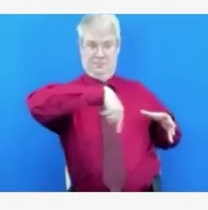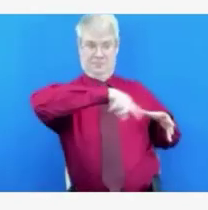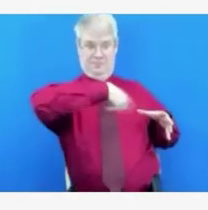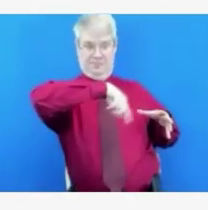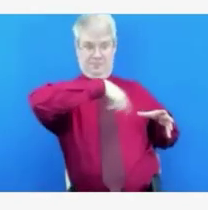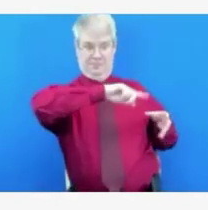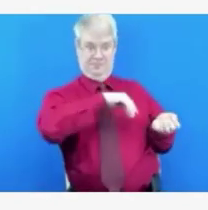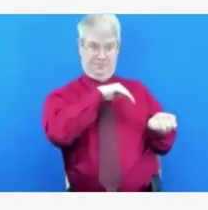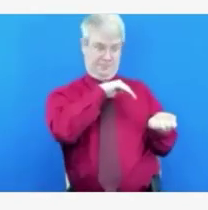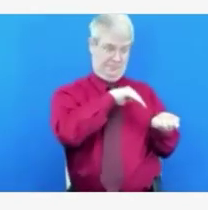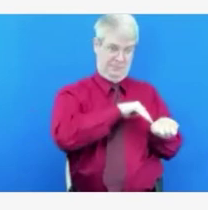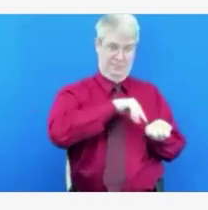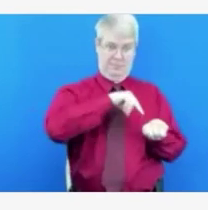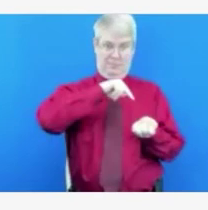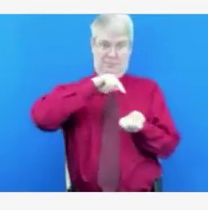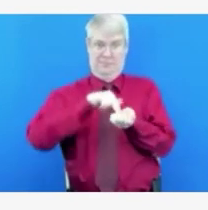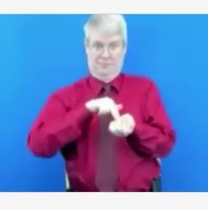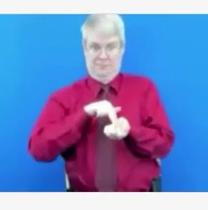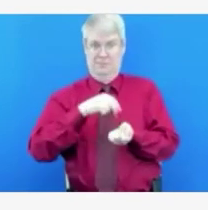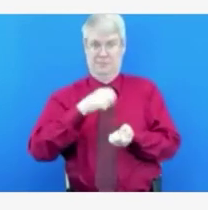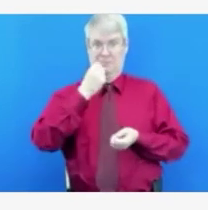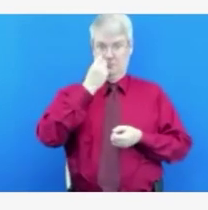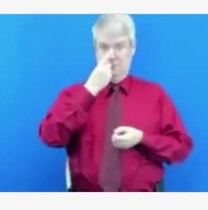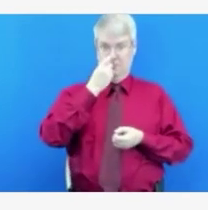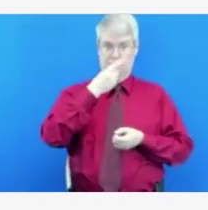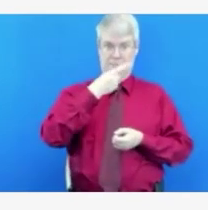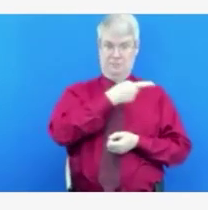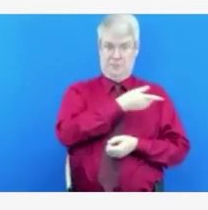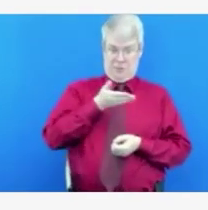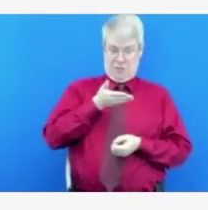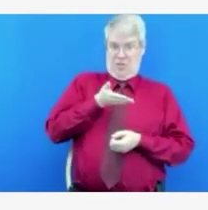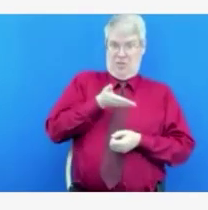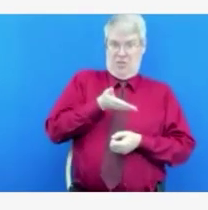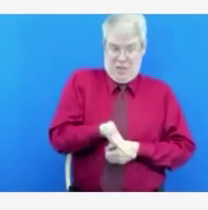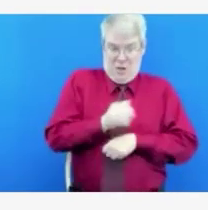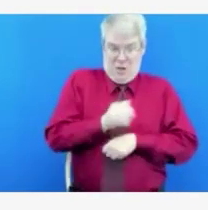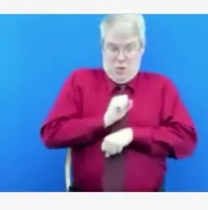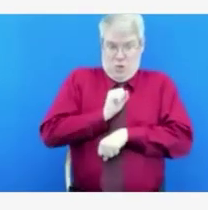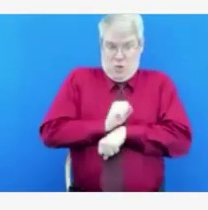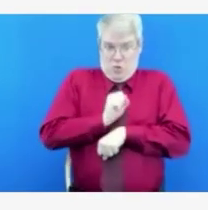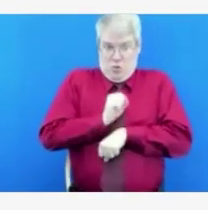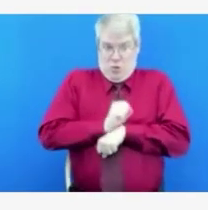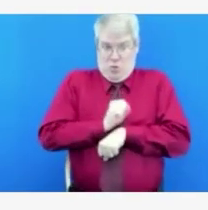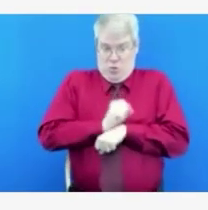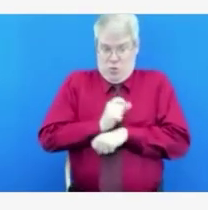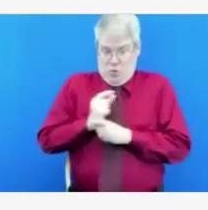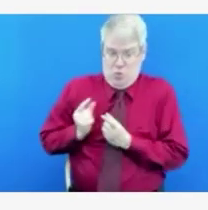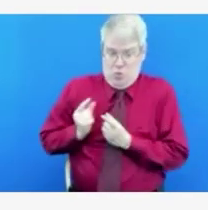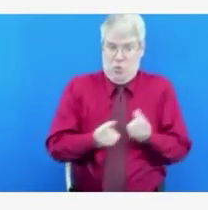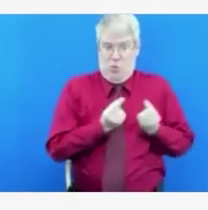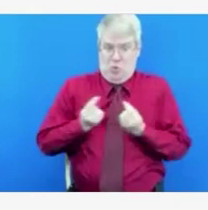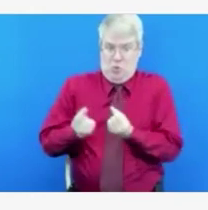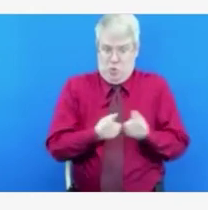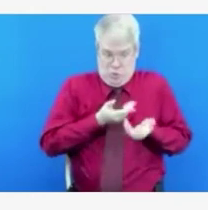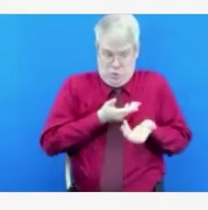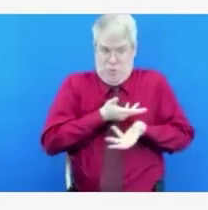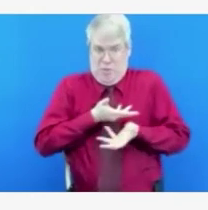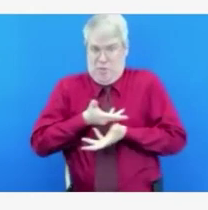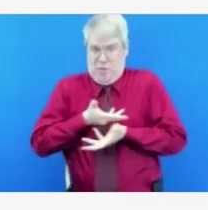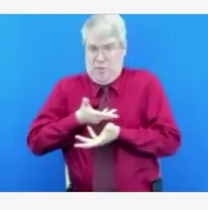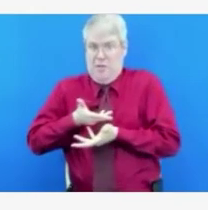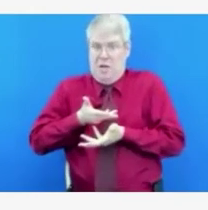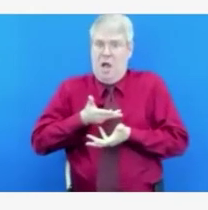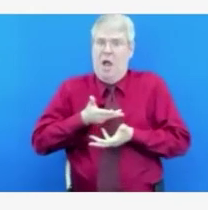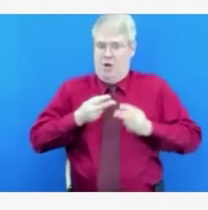colleagues, feel immense pride in the work that they're doing. And that's manifest by the fact that they're taking voluntary extra